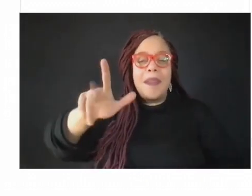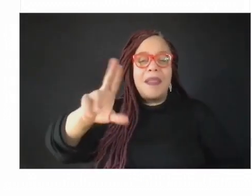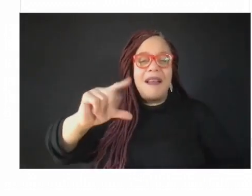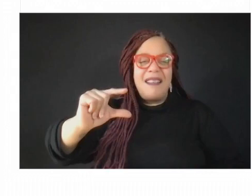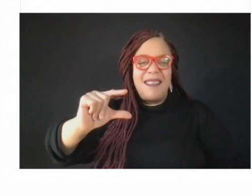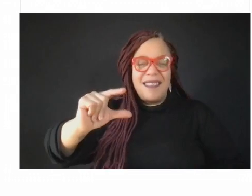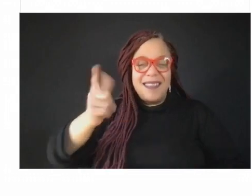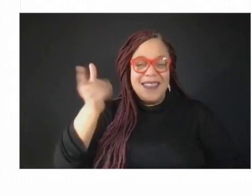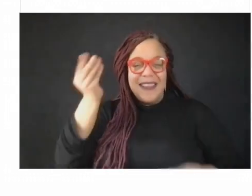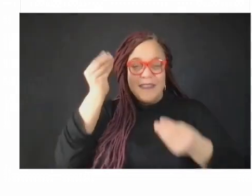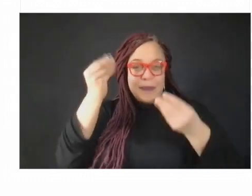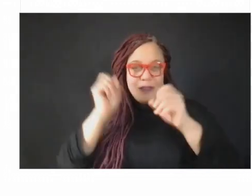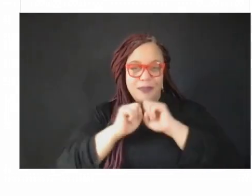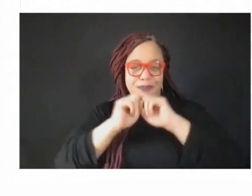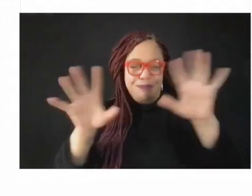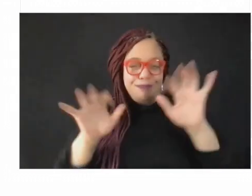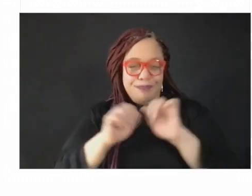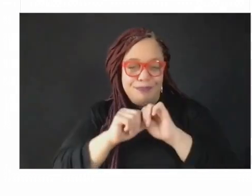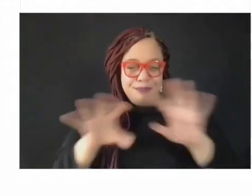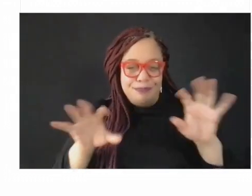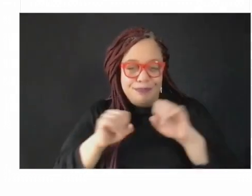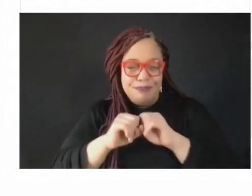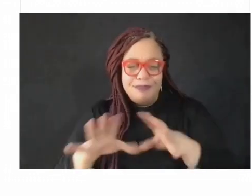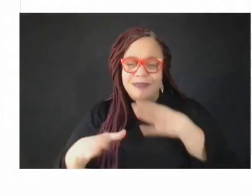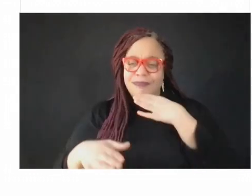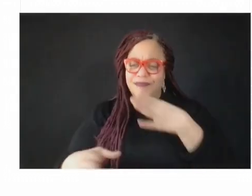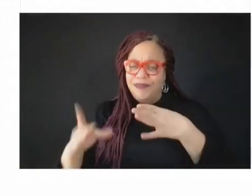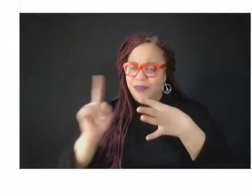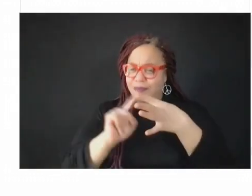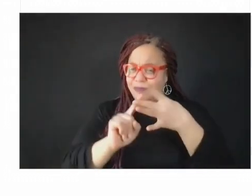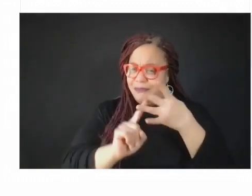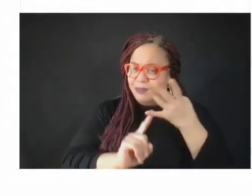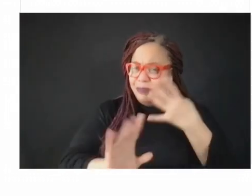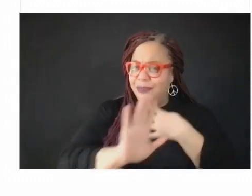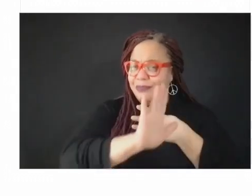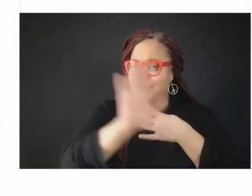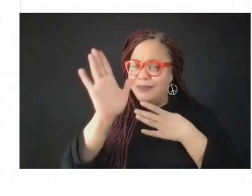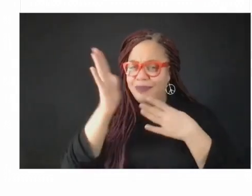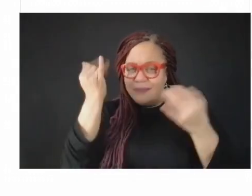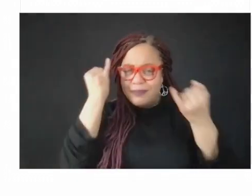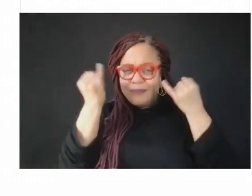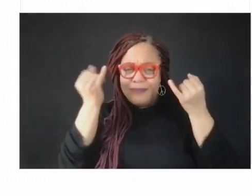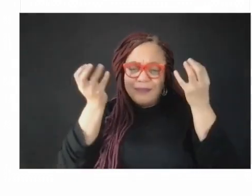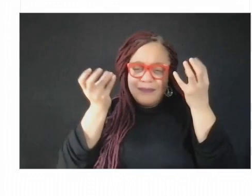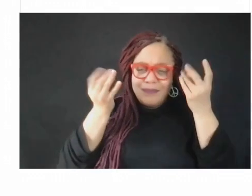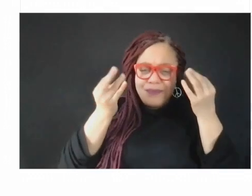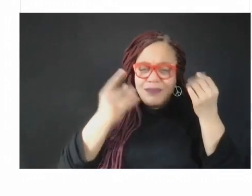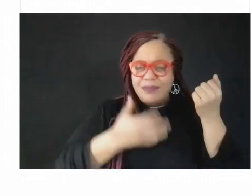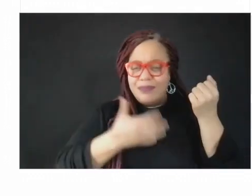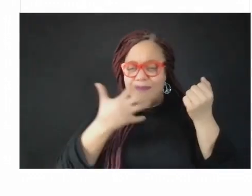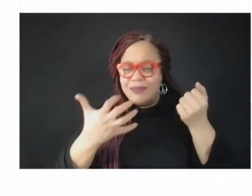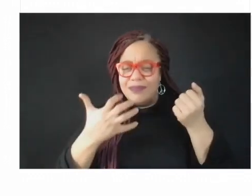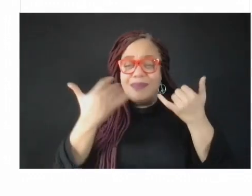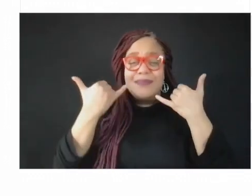comments, your proposed solutions. I'd invite the audience again to